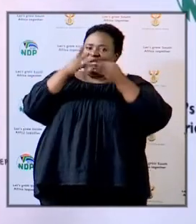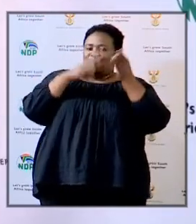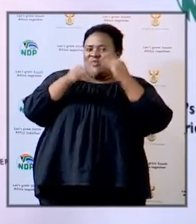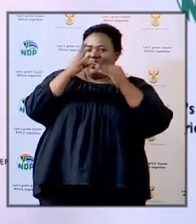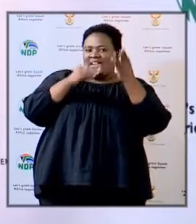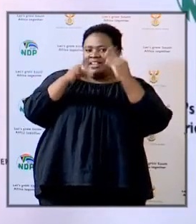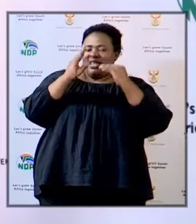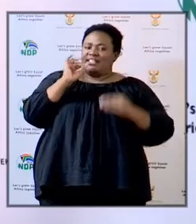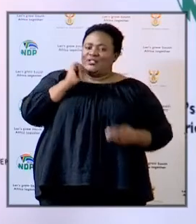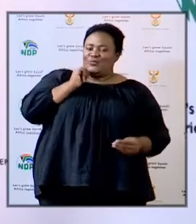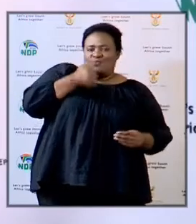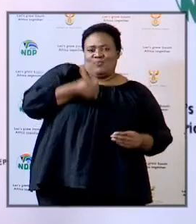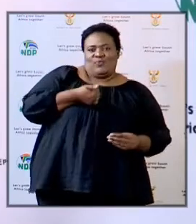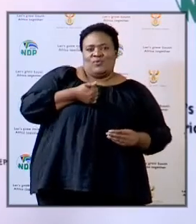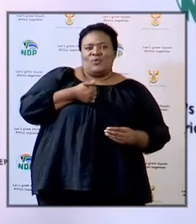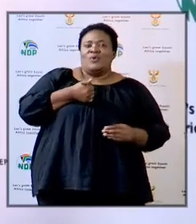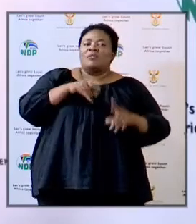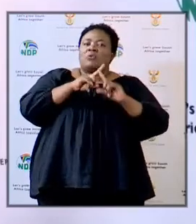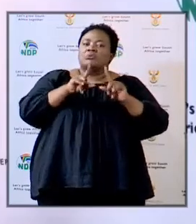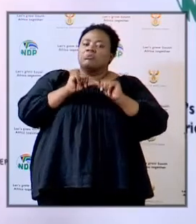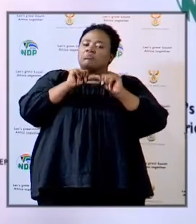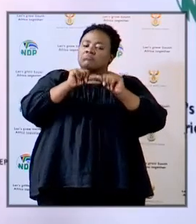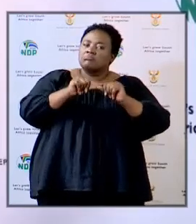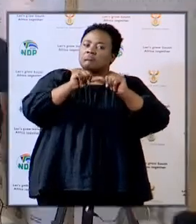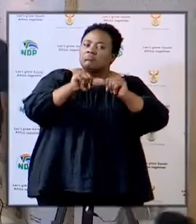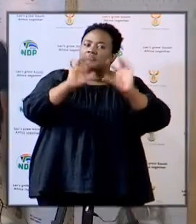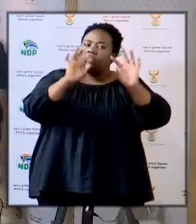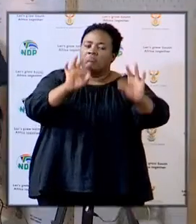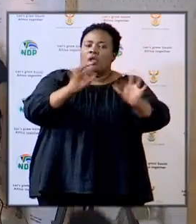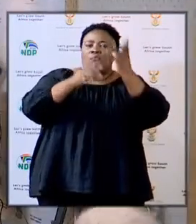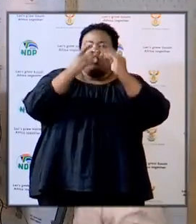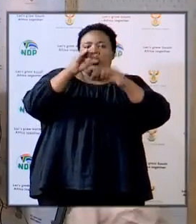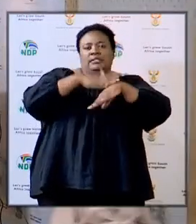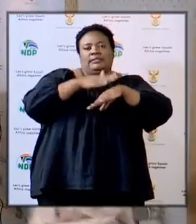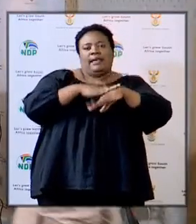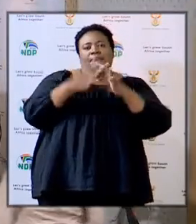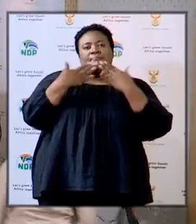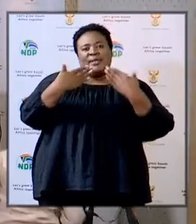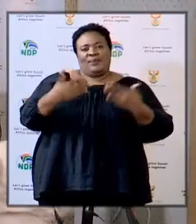tomorrow and productive learning time going forward. Thank you.